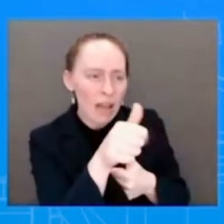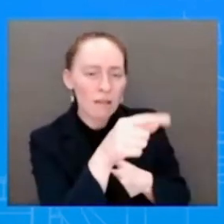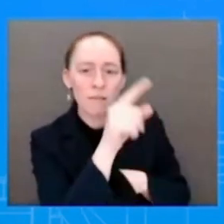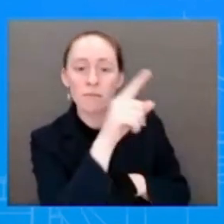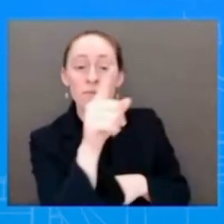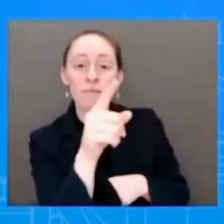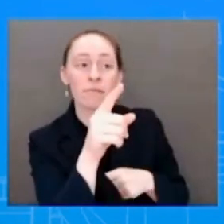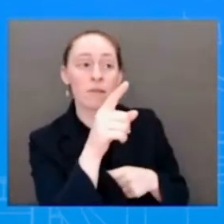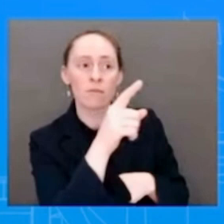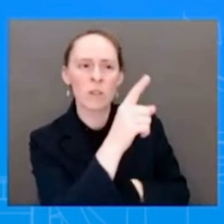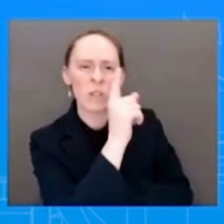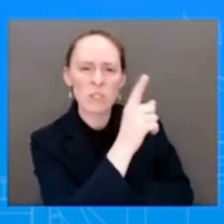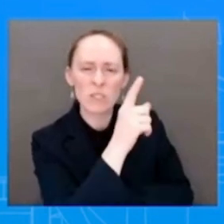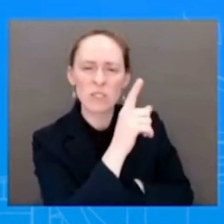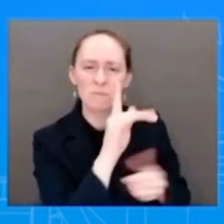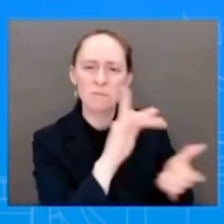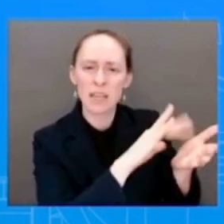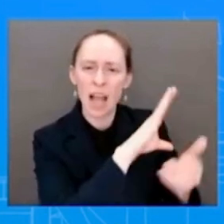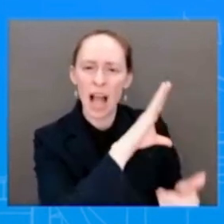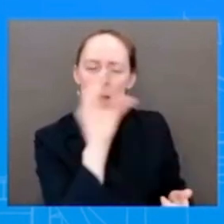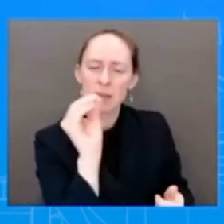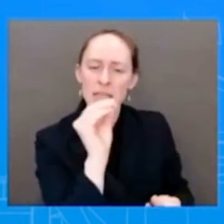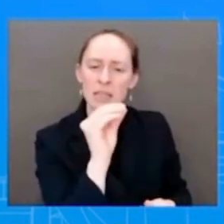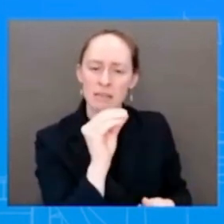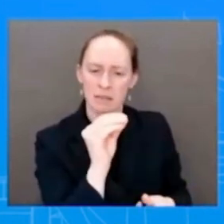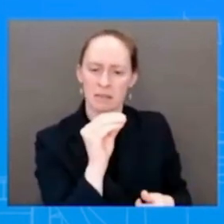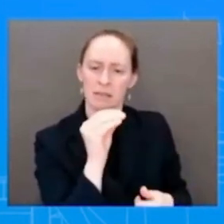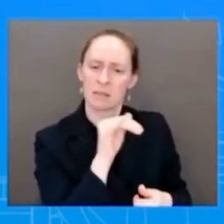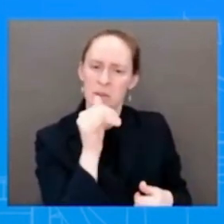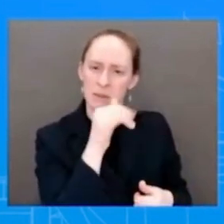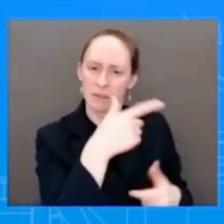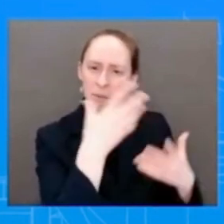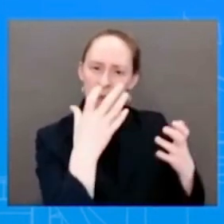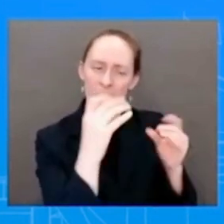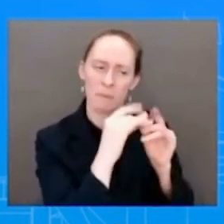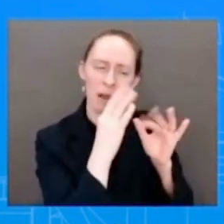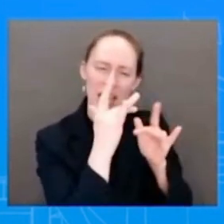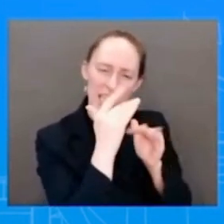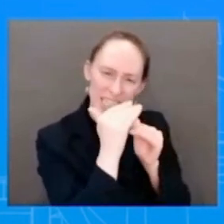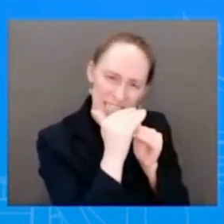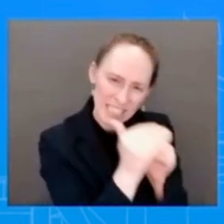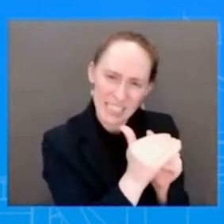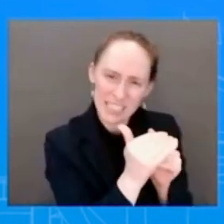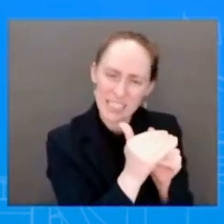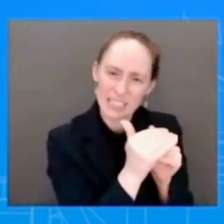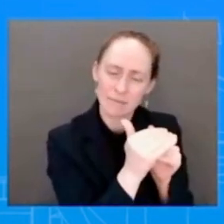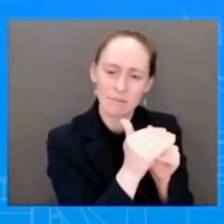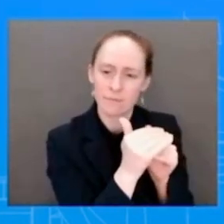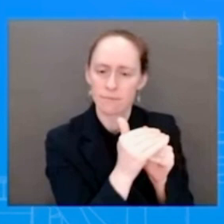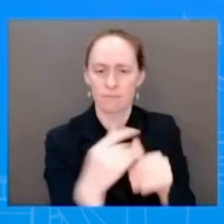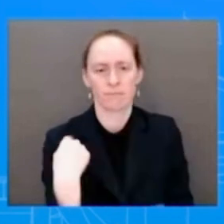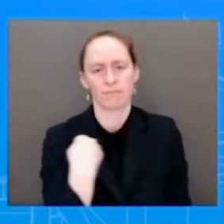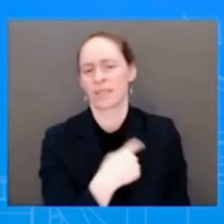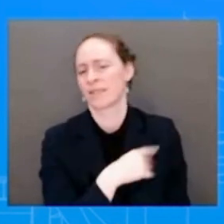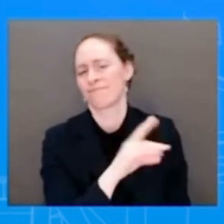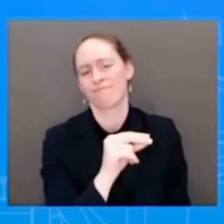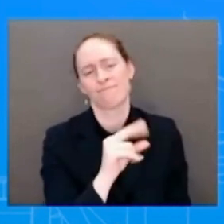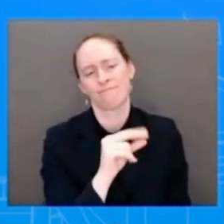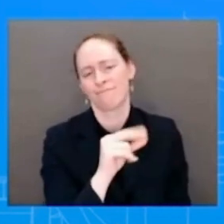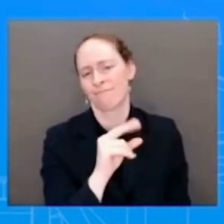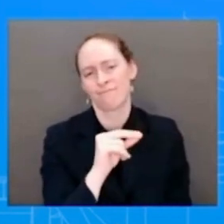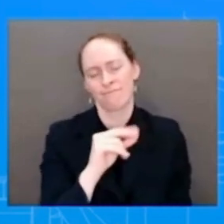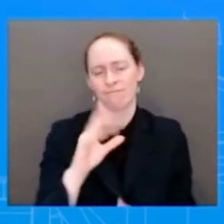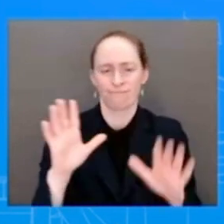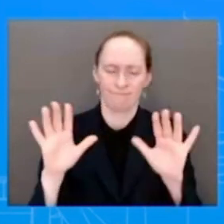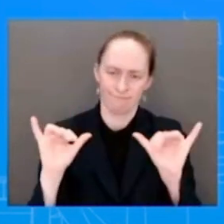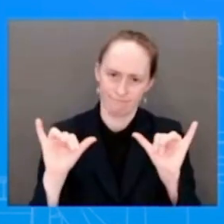that's why we are going to remain committed to protecting legal access to medication abortion within the limits of the law. And that's why the President